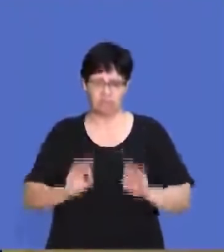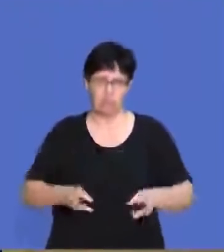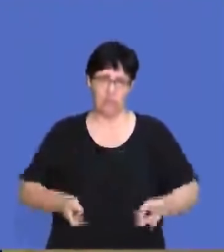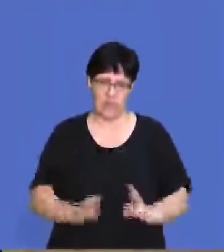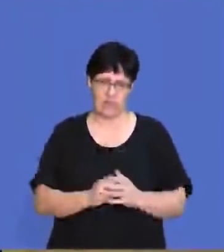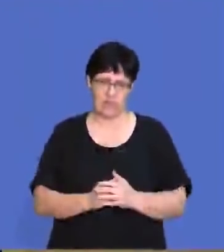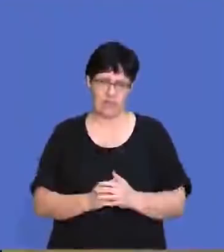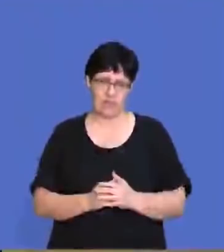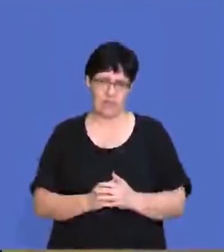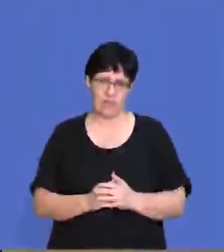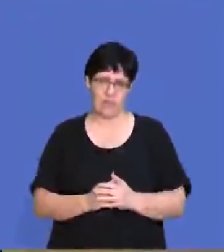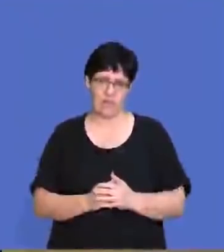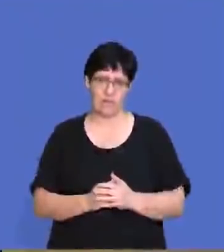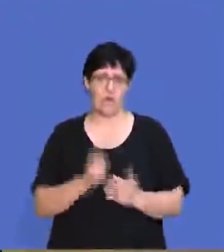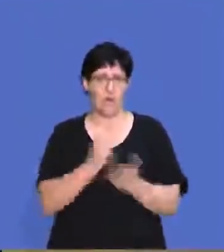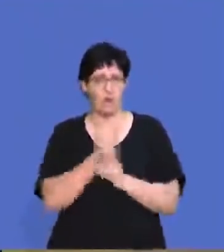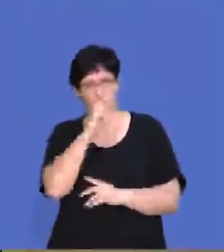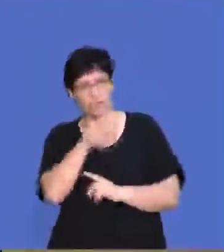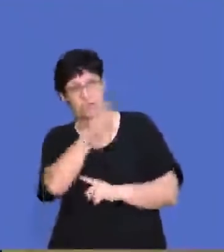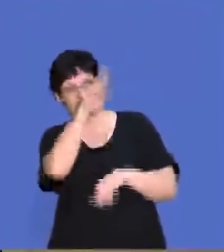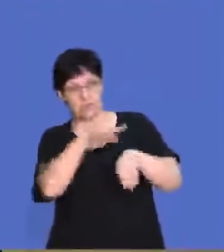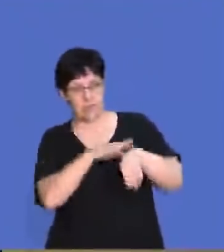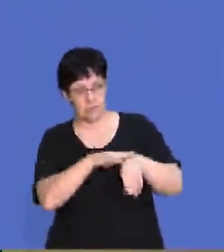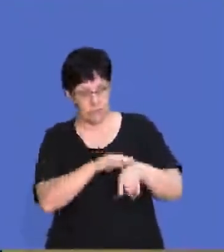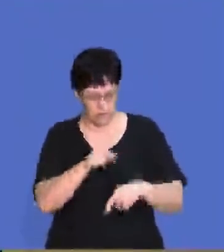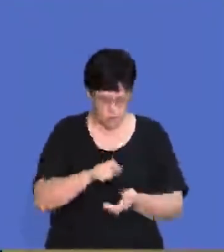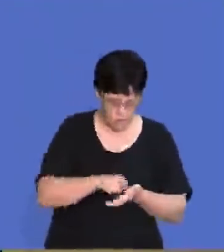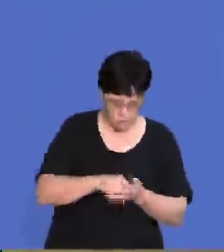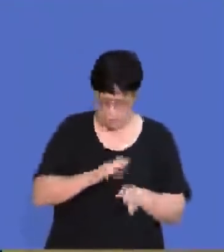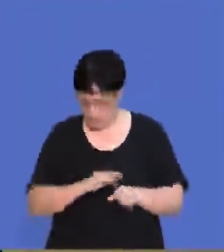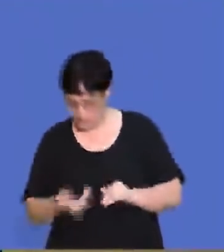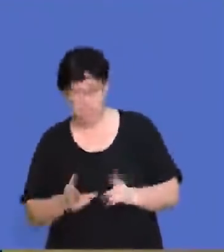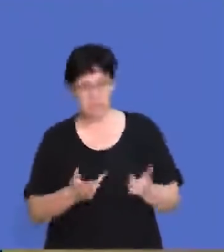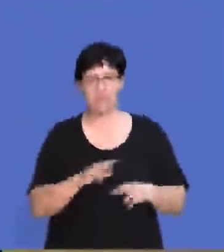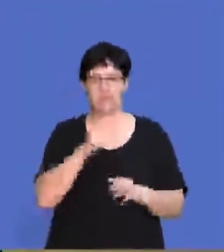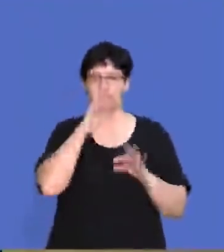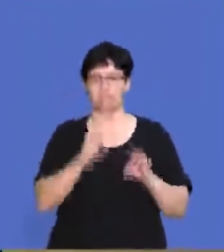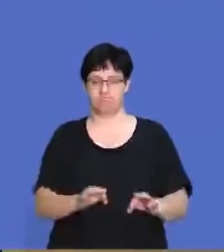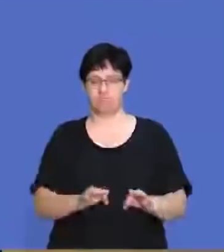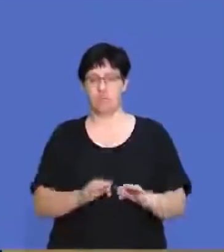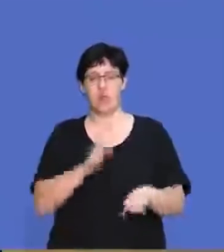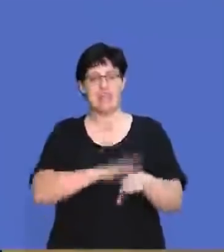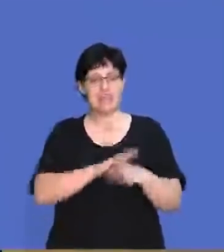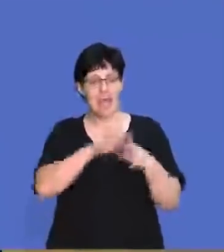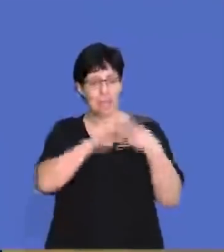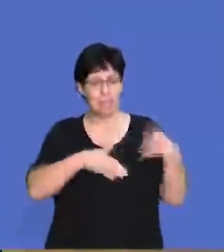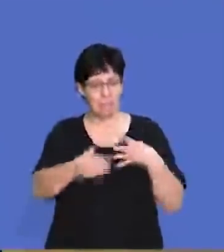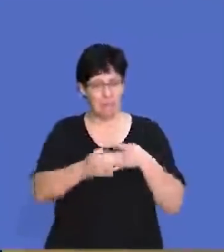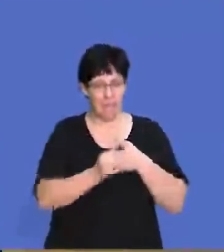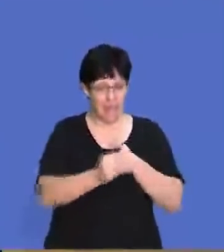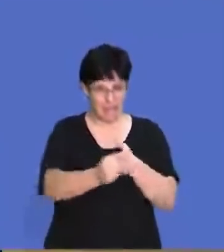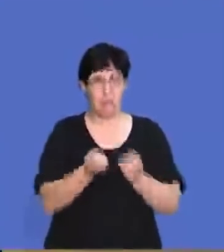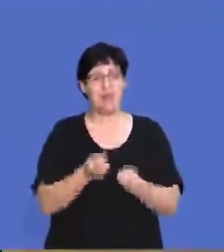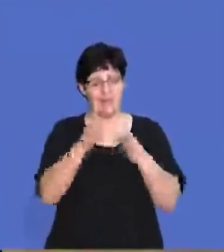your time effectively. Always look at the clock and go according to the time